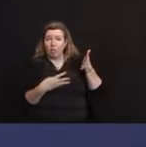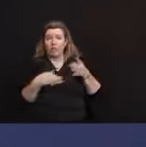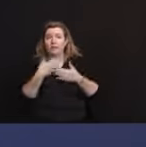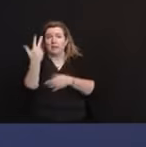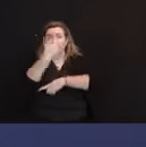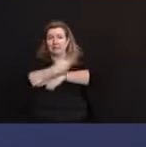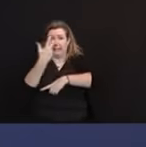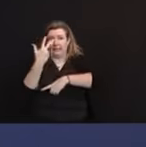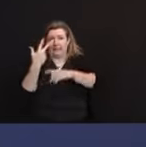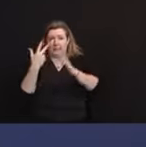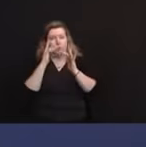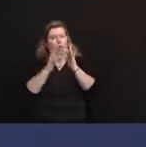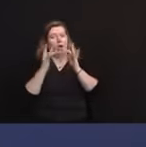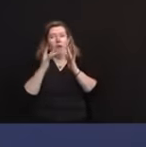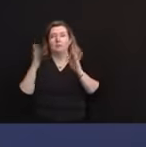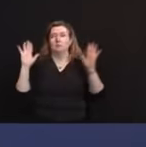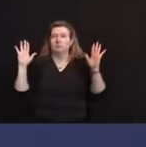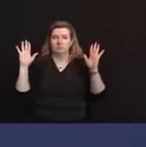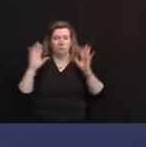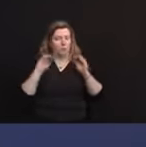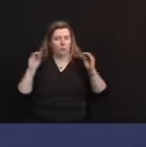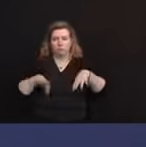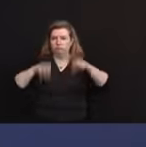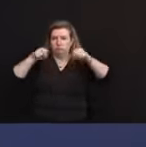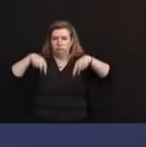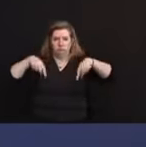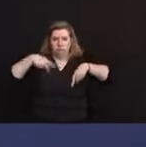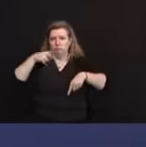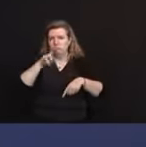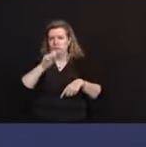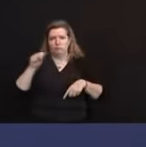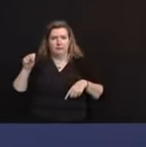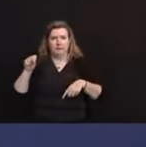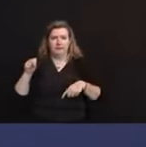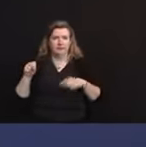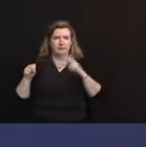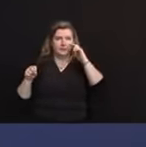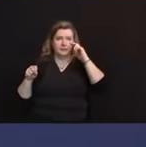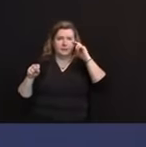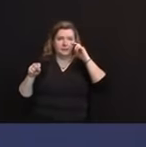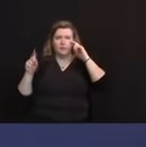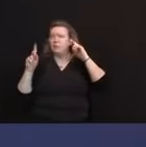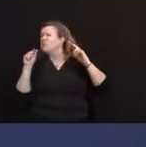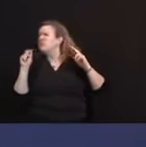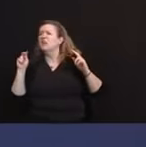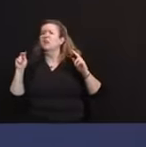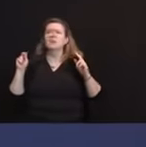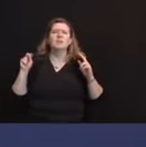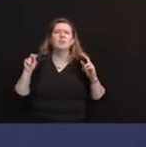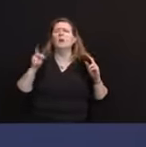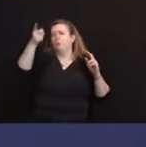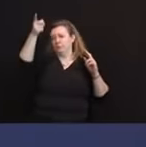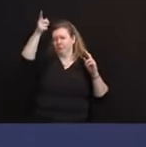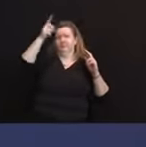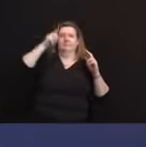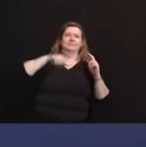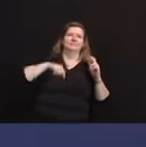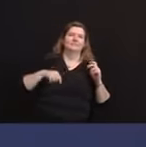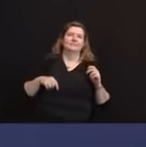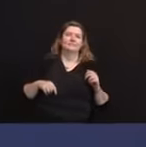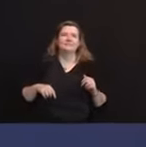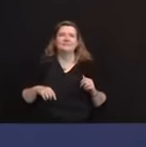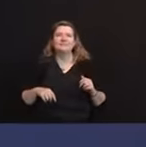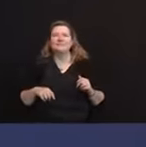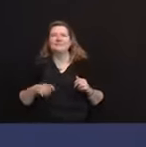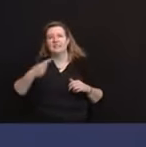And we will, unless you hear otherwise, I've lost Dan, Dan Bryant, we will be with you Monday and Wednesday